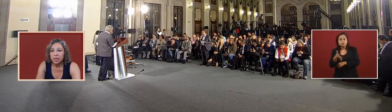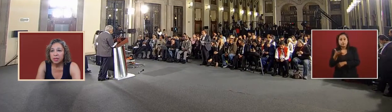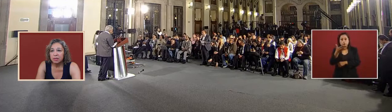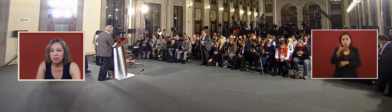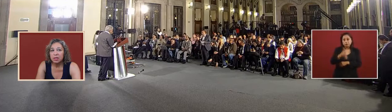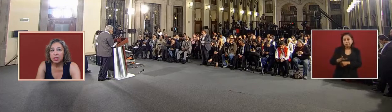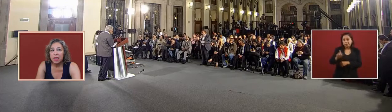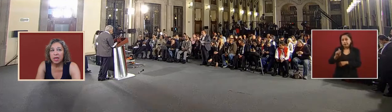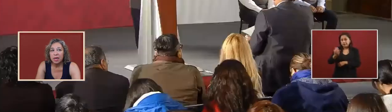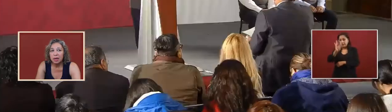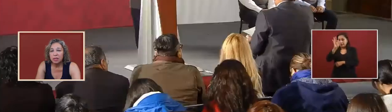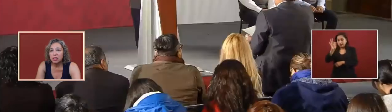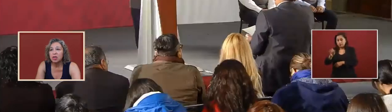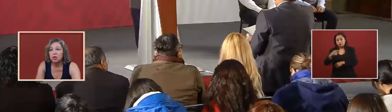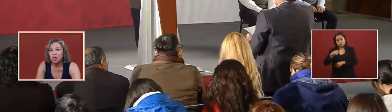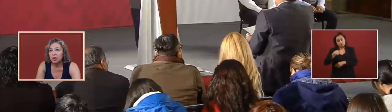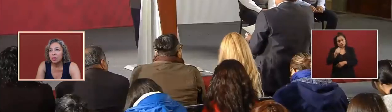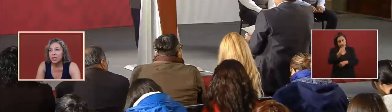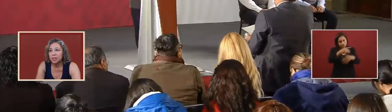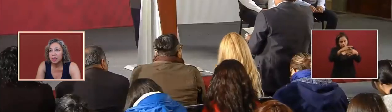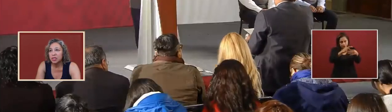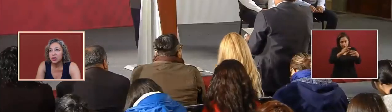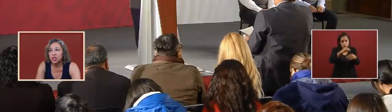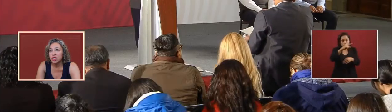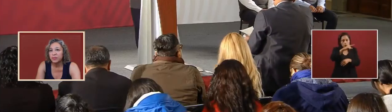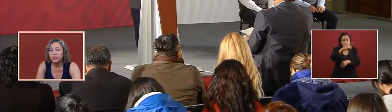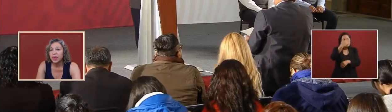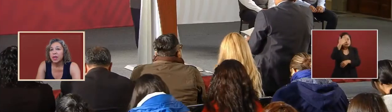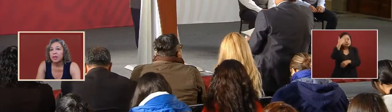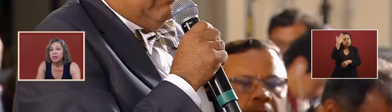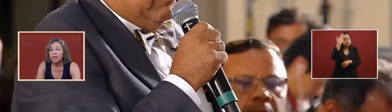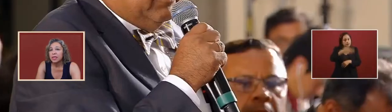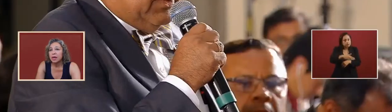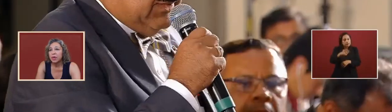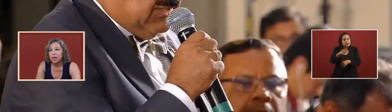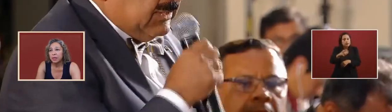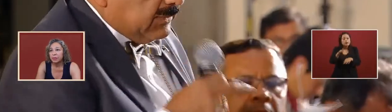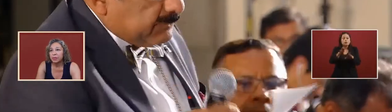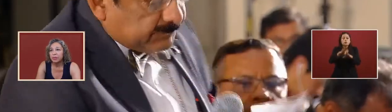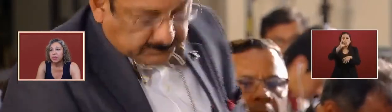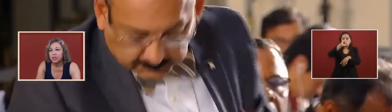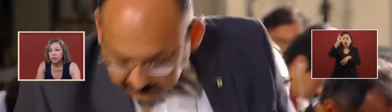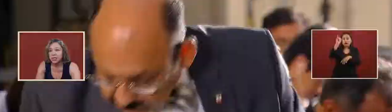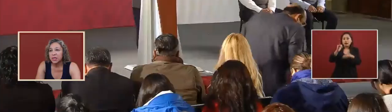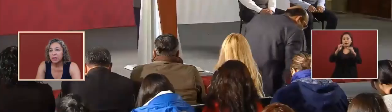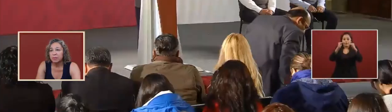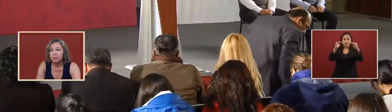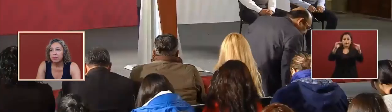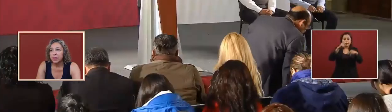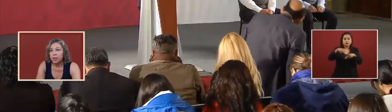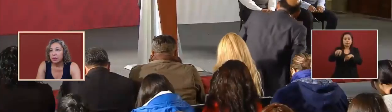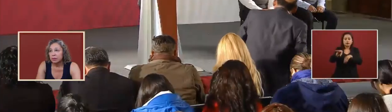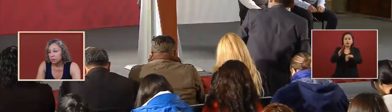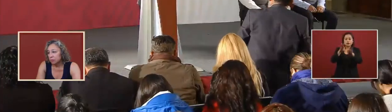percent so that they can so you can know about the situation that is happening mr. president